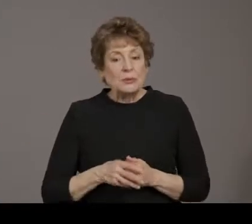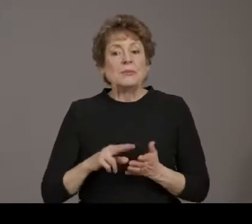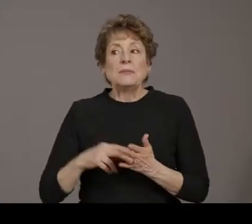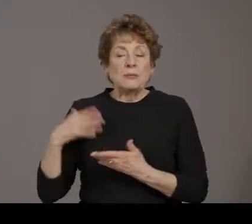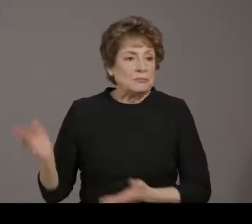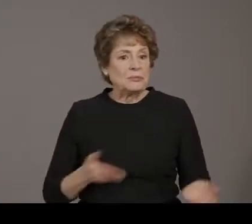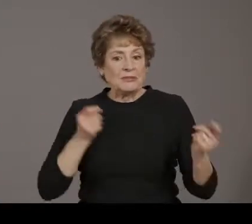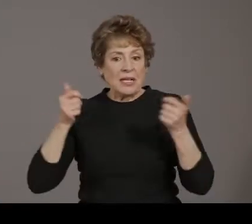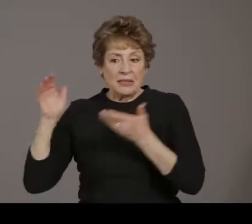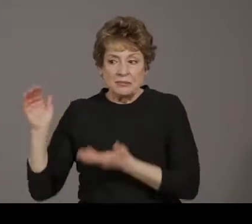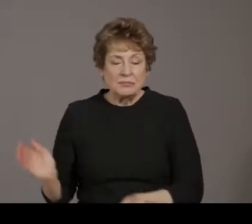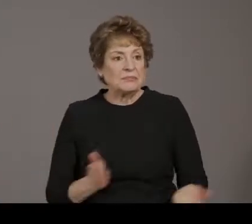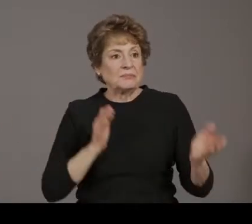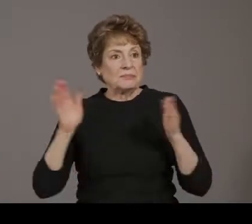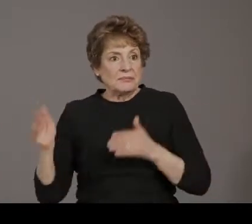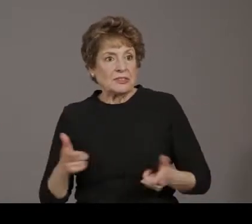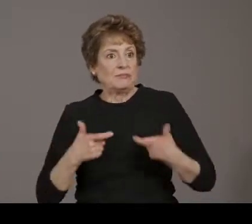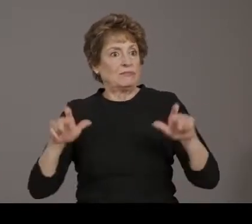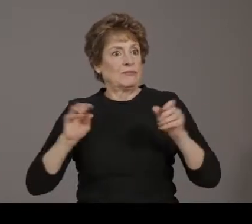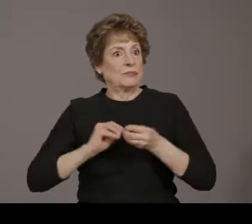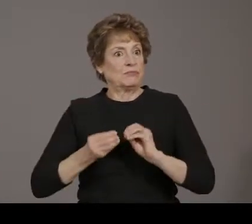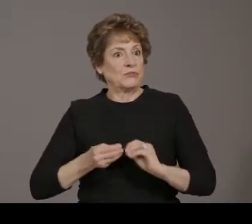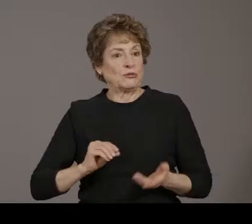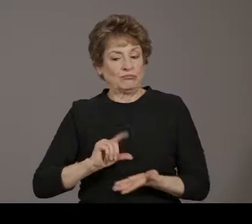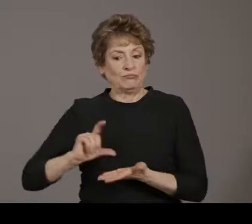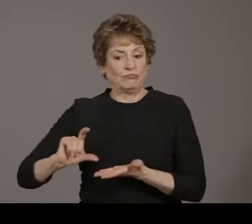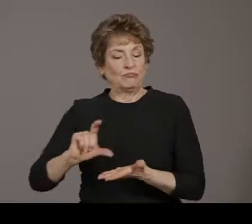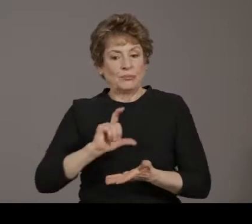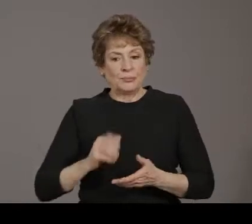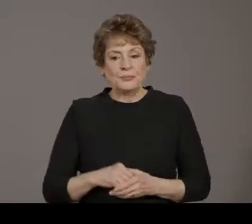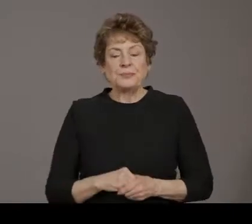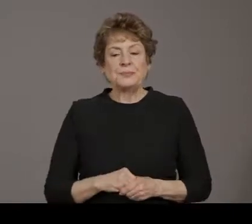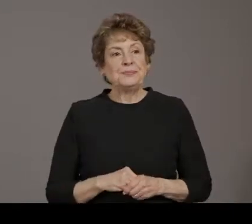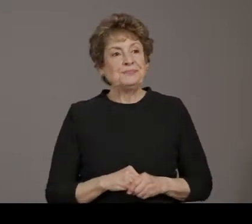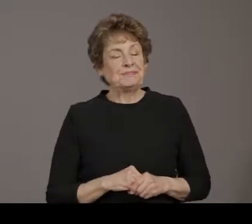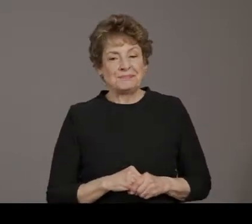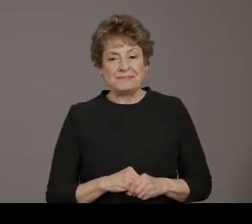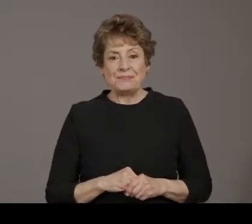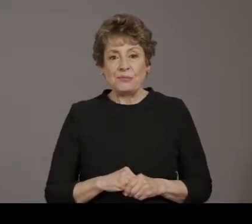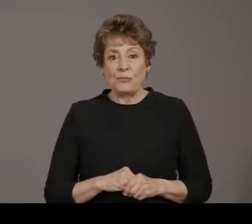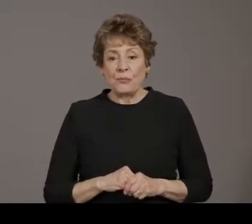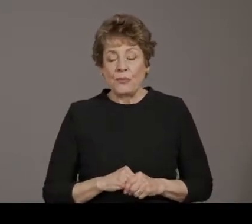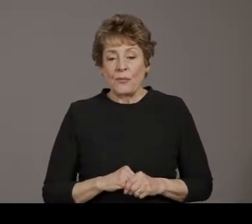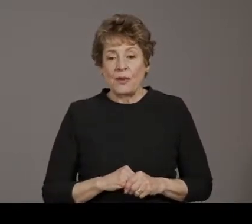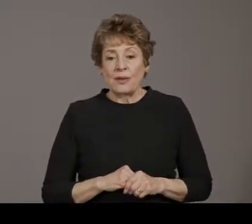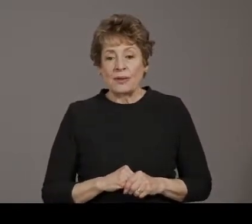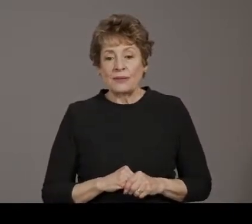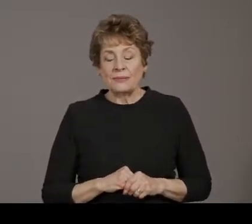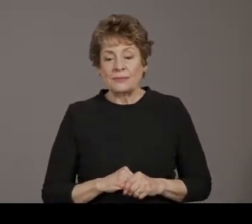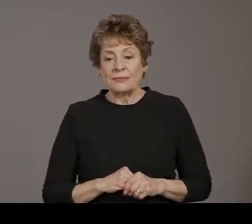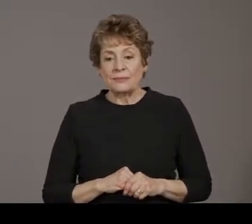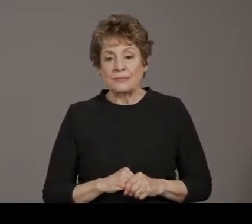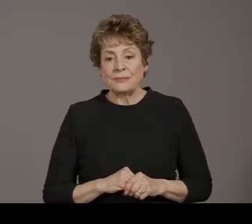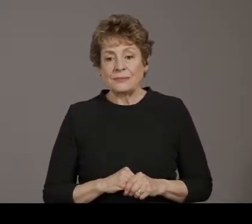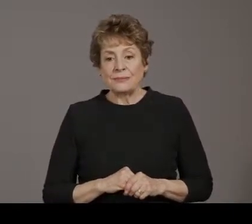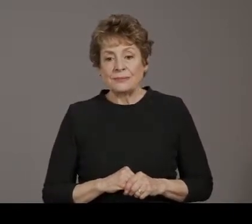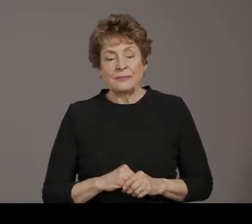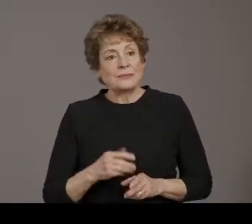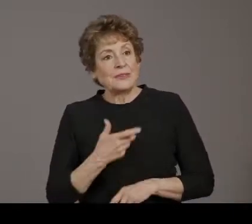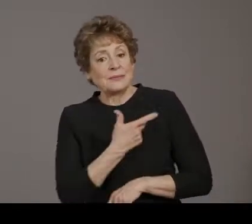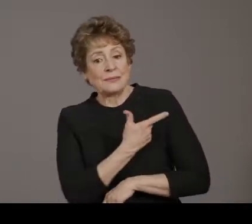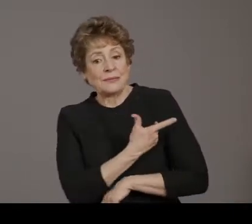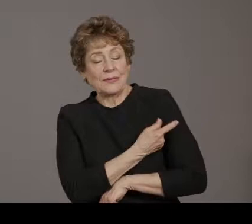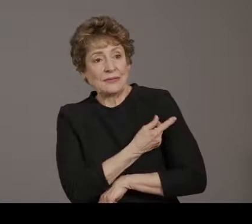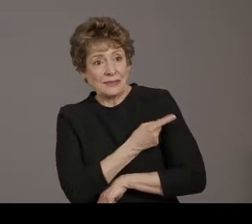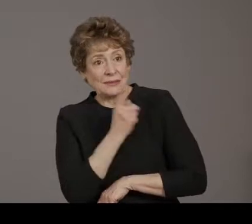We did add a couple of updates to our vaccines vaccine administration data web page.